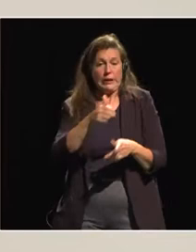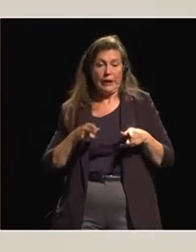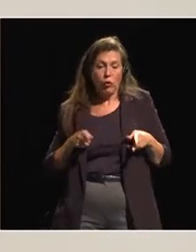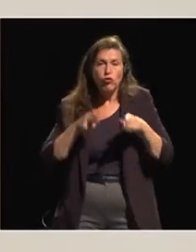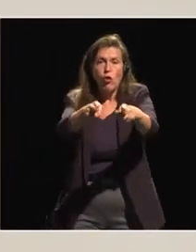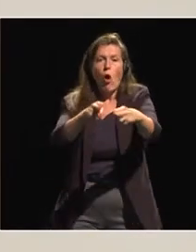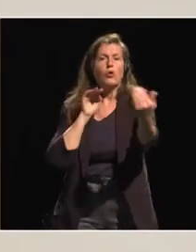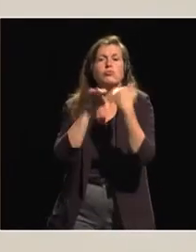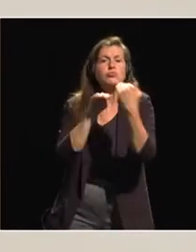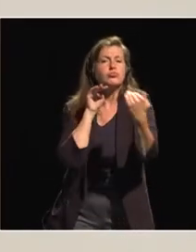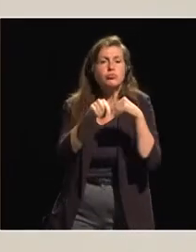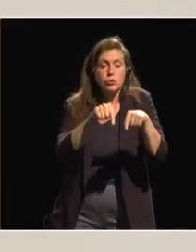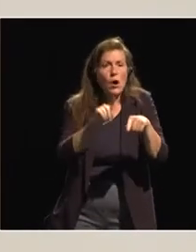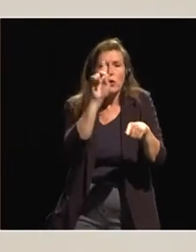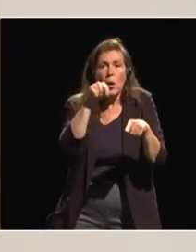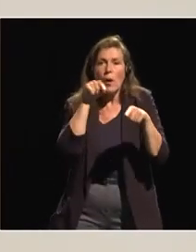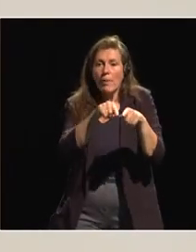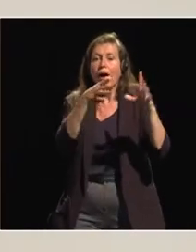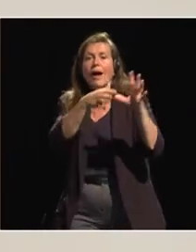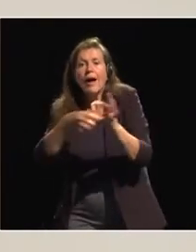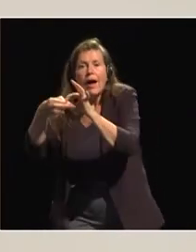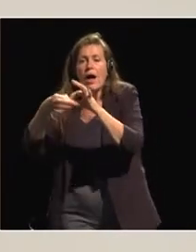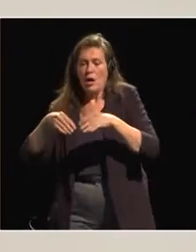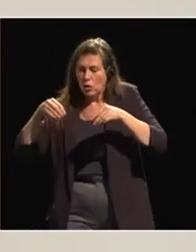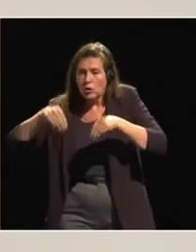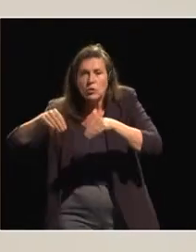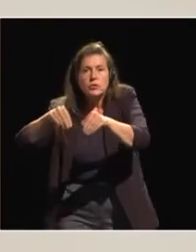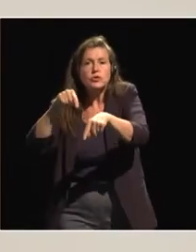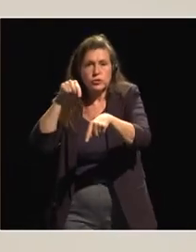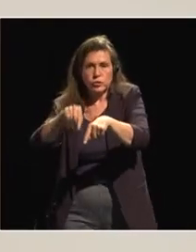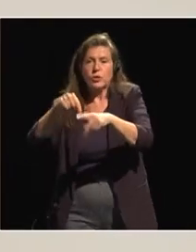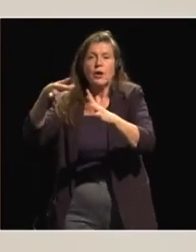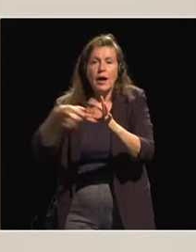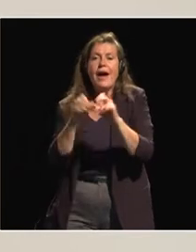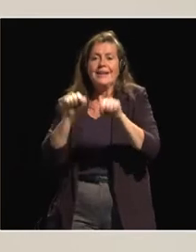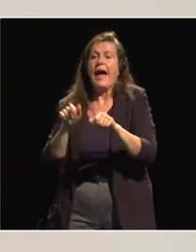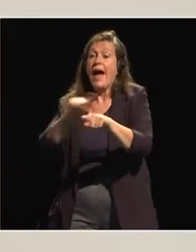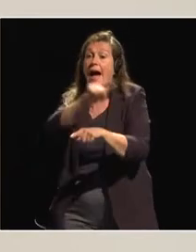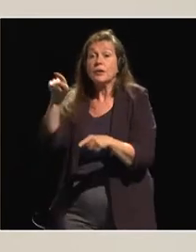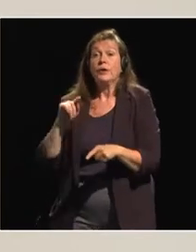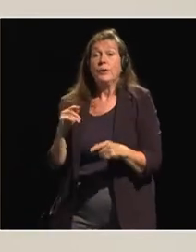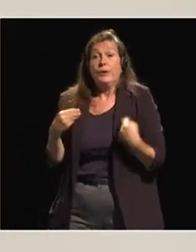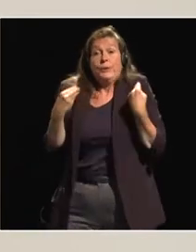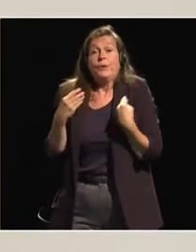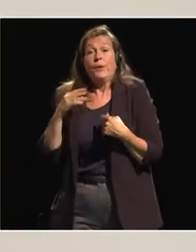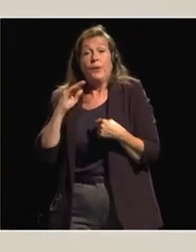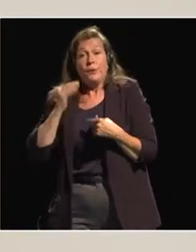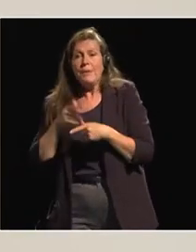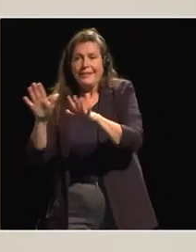but also consider everything that goes hand in hand with culture, so that we can keep